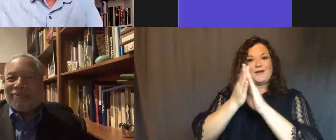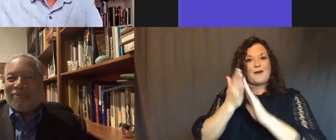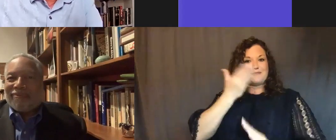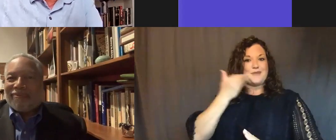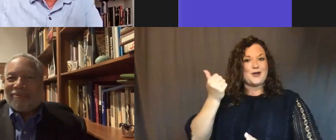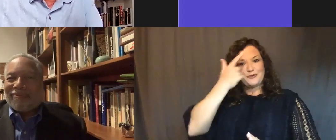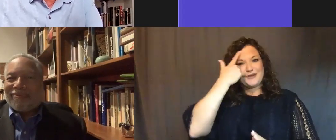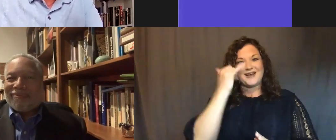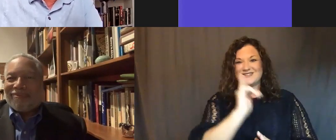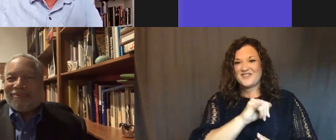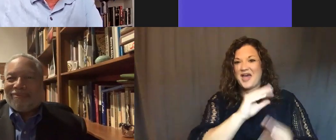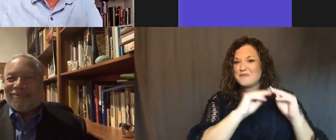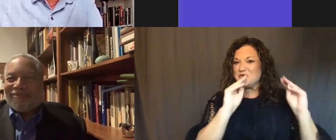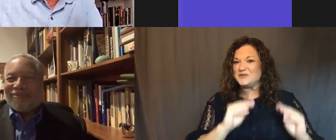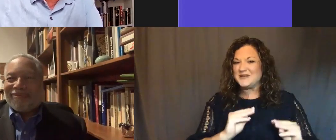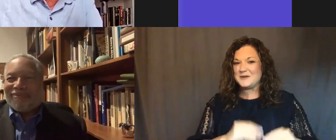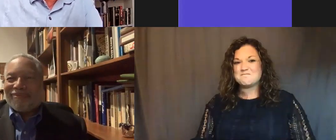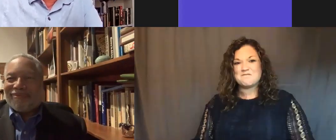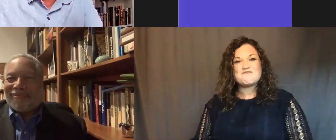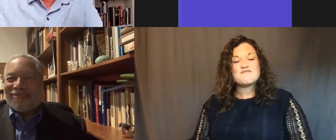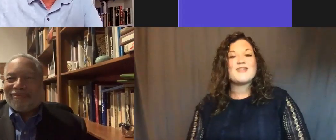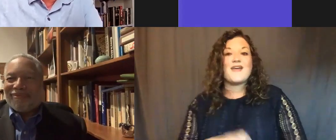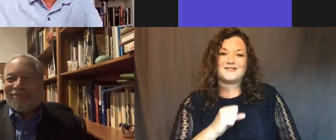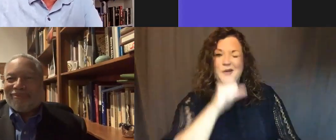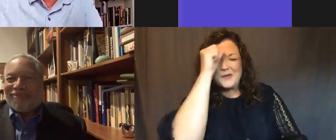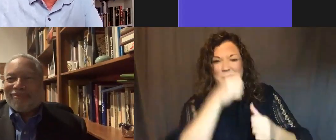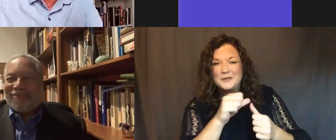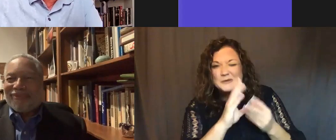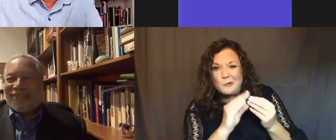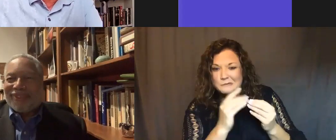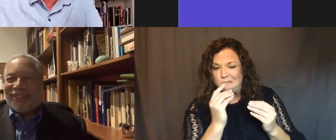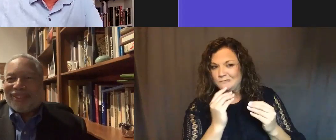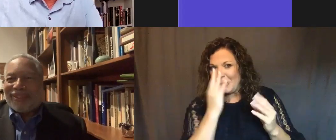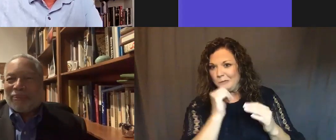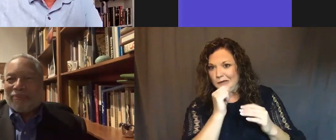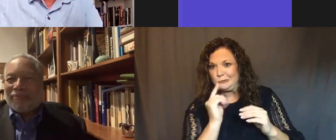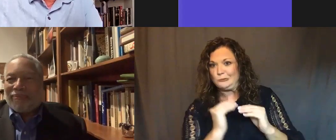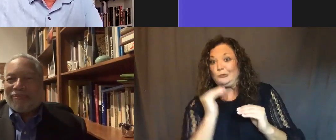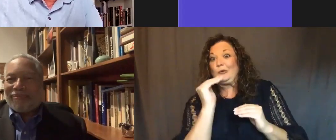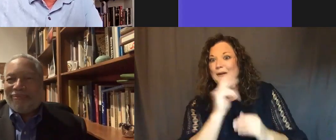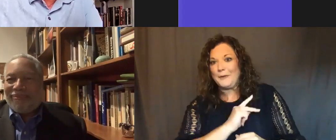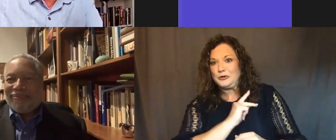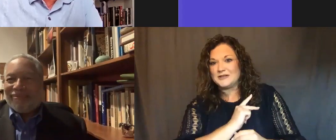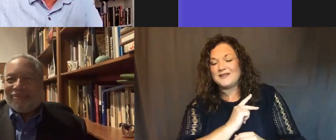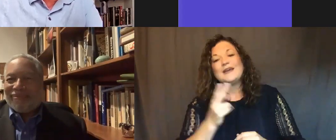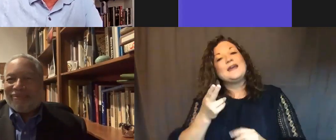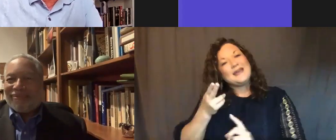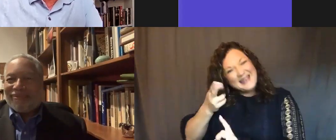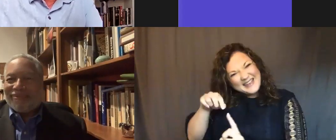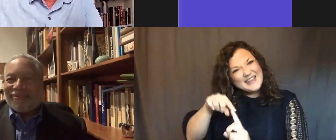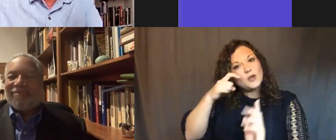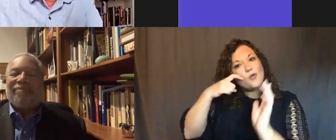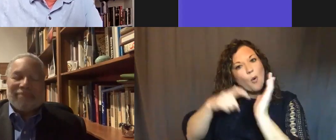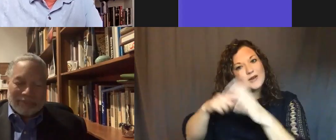I remember that wonderful story. Another small detail, I hope this is not too personal, but that he noticed the stone